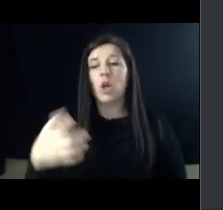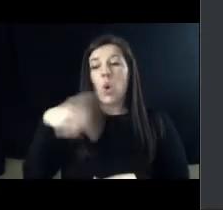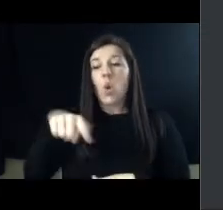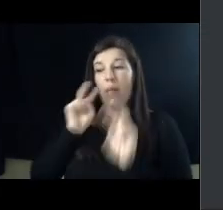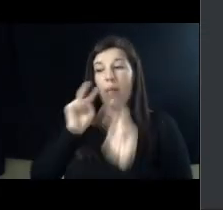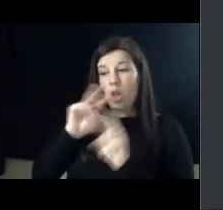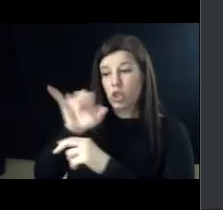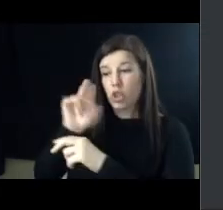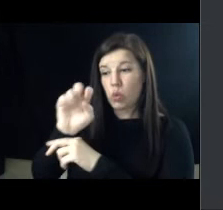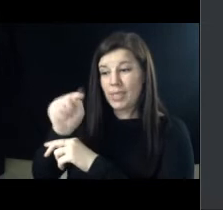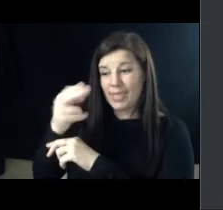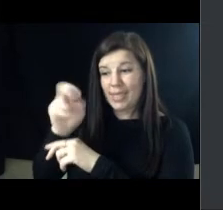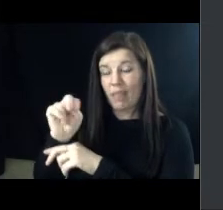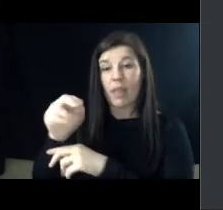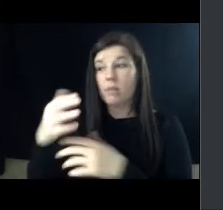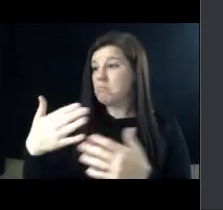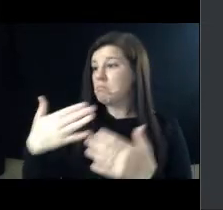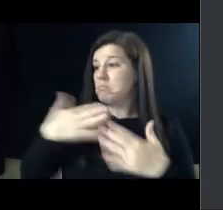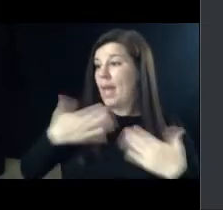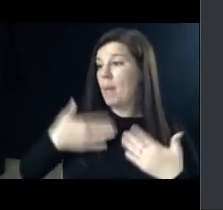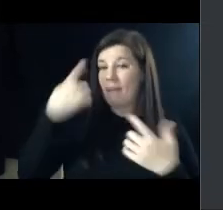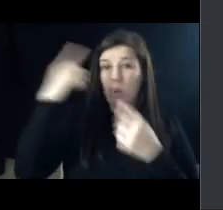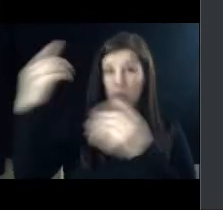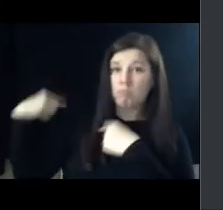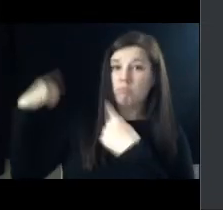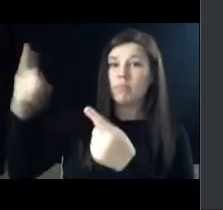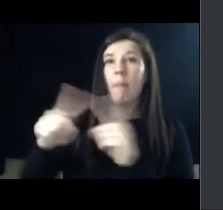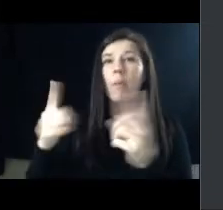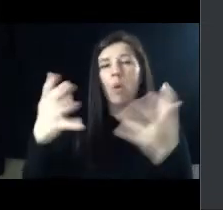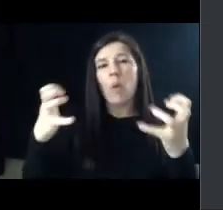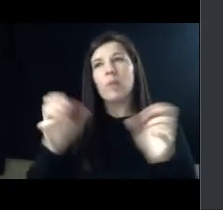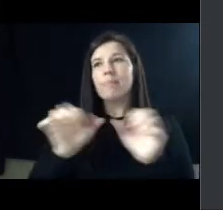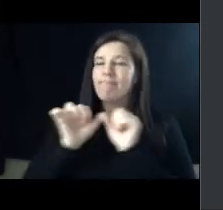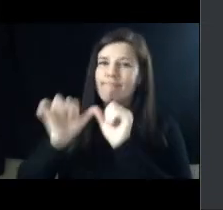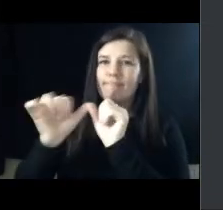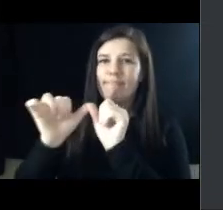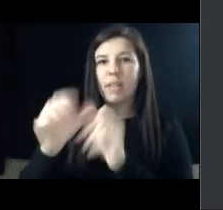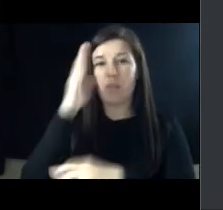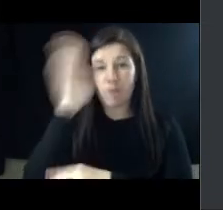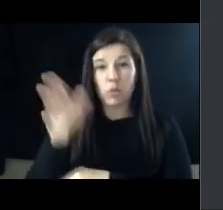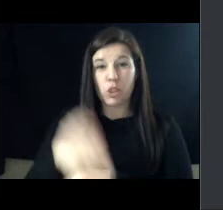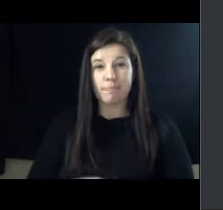community and also to be inspired to think about where we want to go and how we want this to look on into the future. So appreciate everybody.